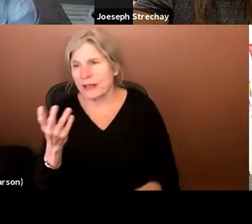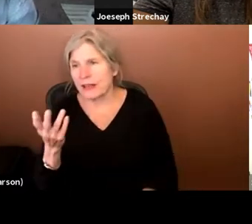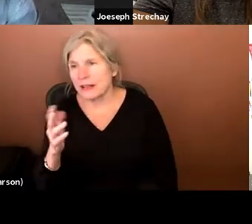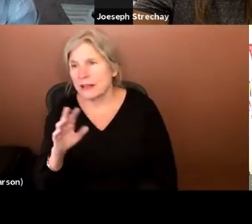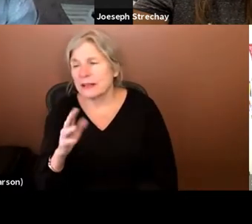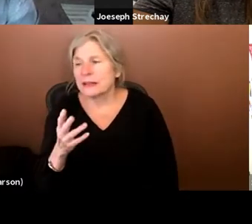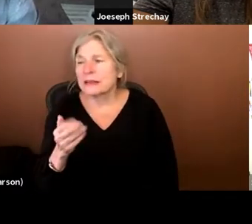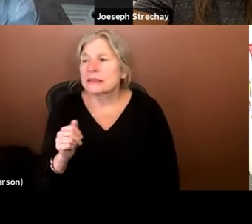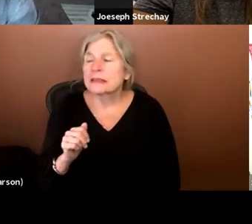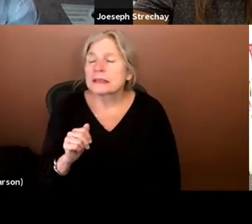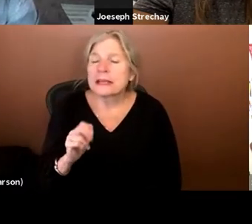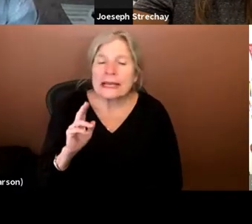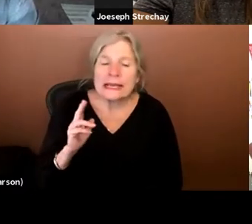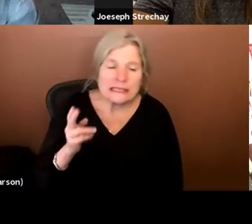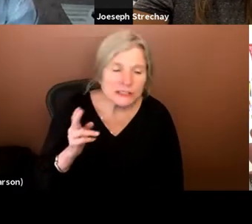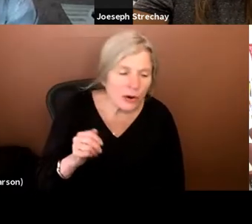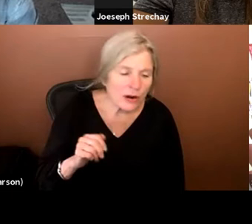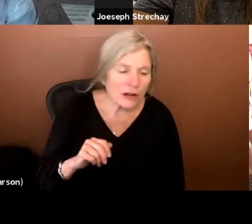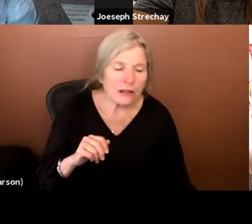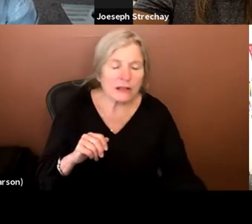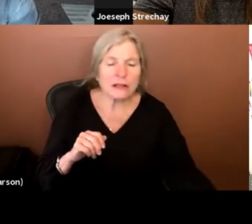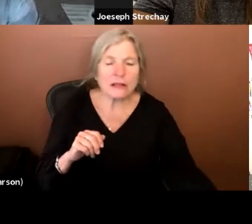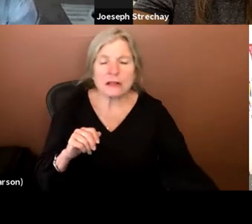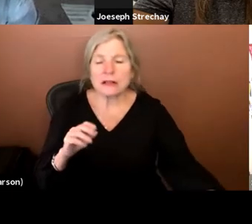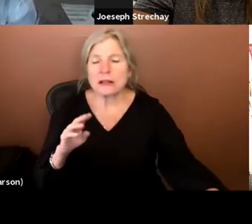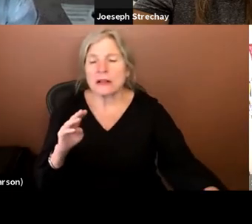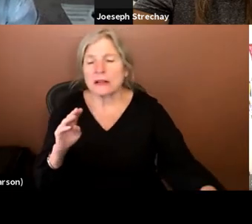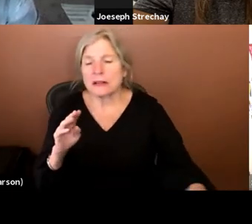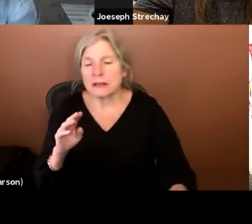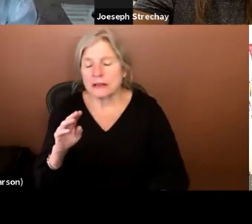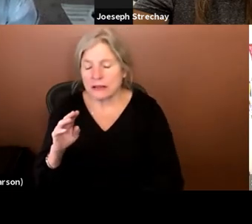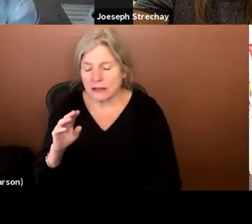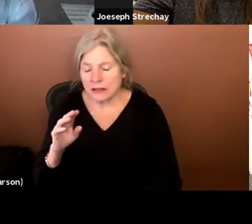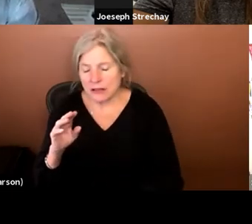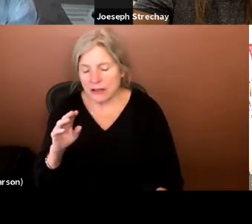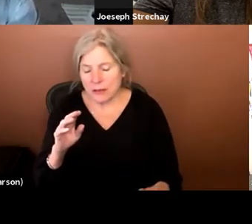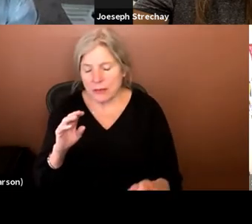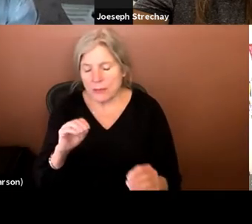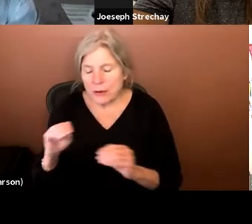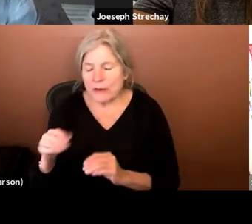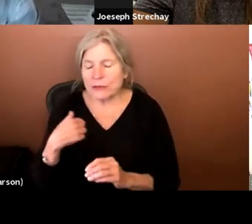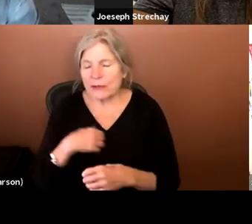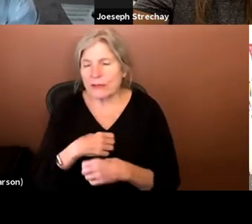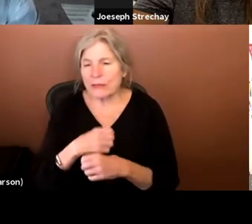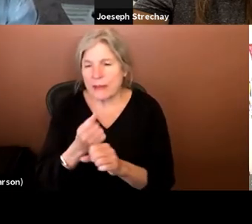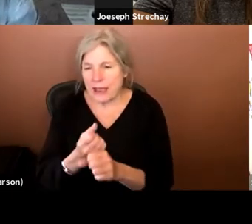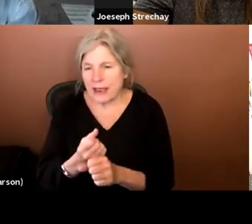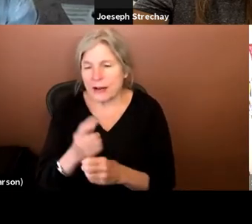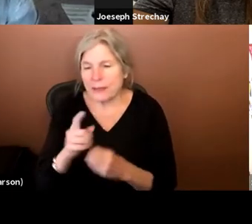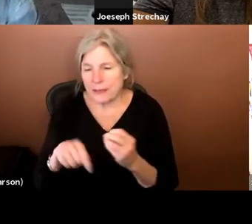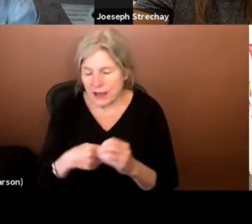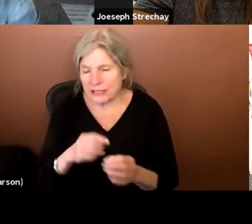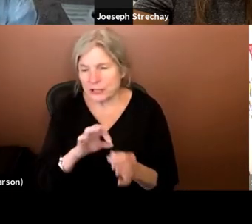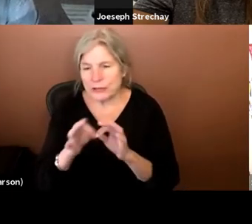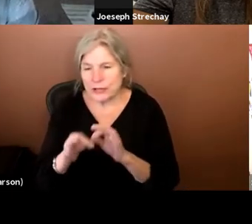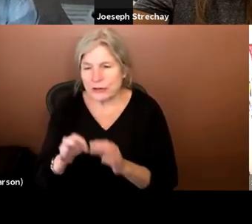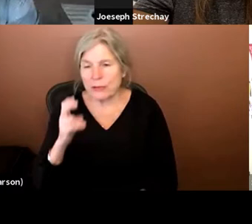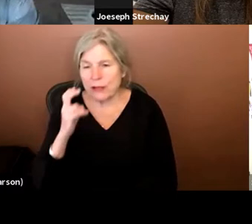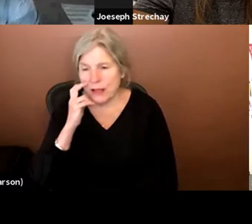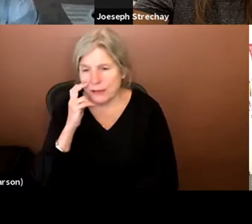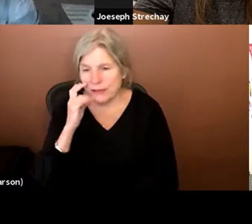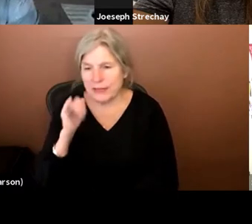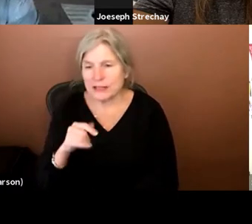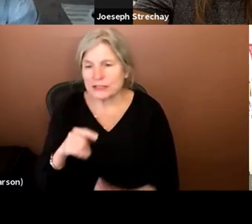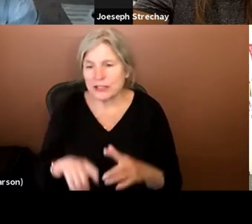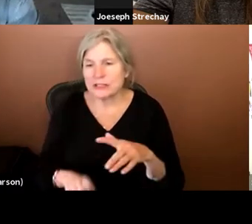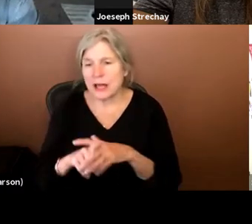uh, historical moves that we have or haven't made around interpretations of blindness that shows up in my real life